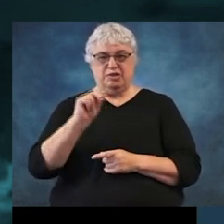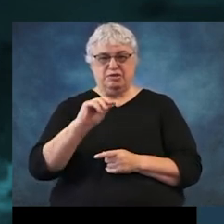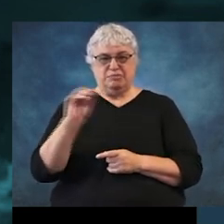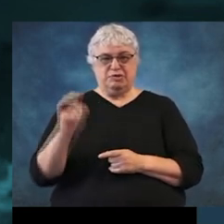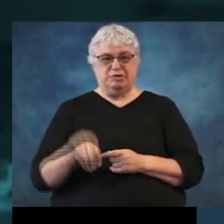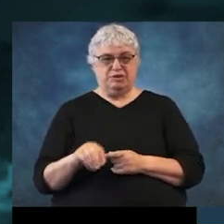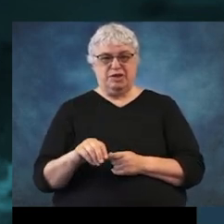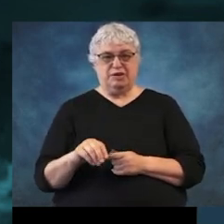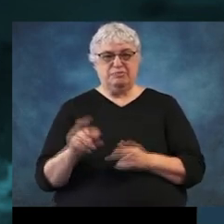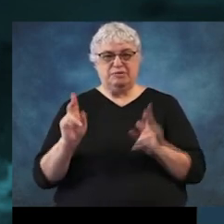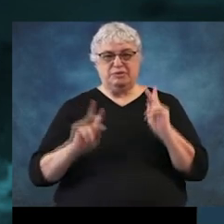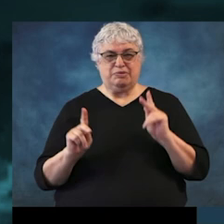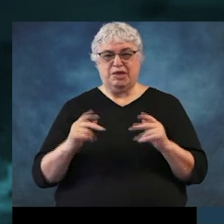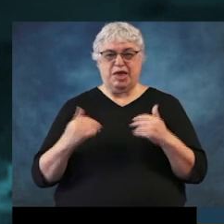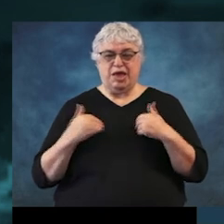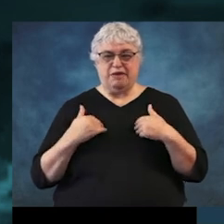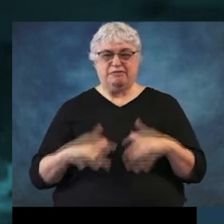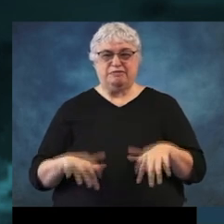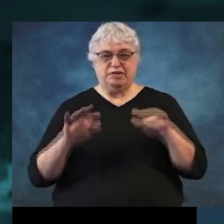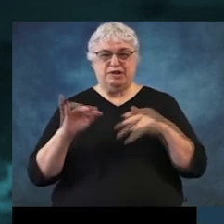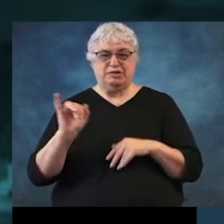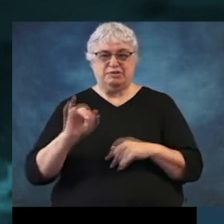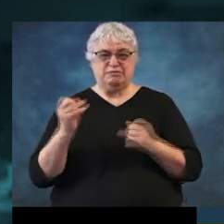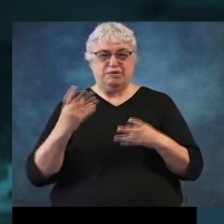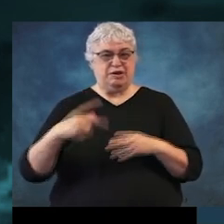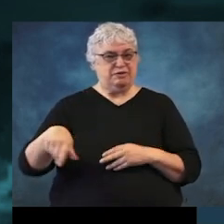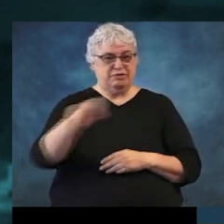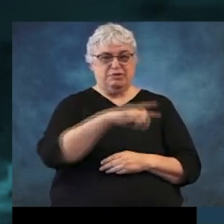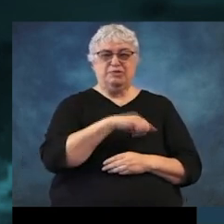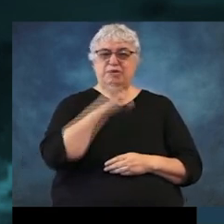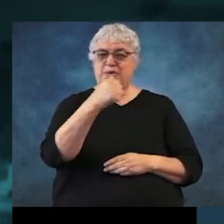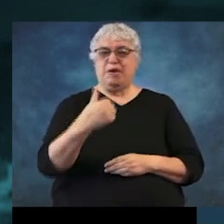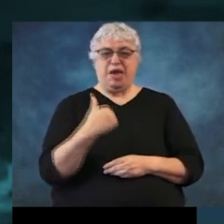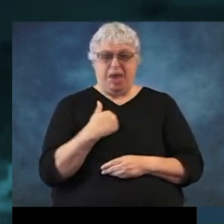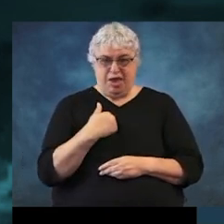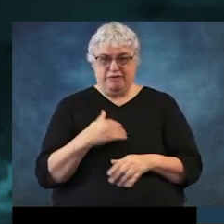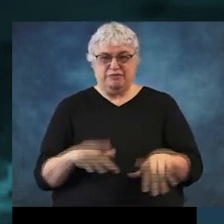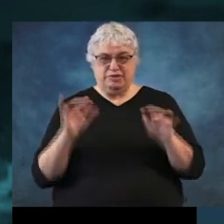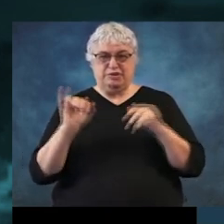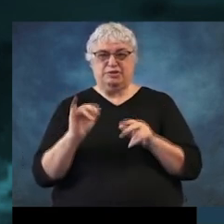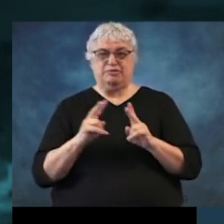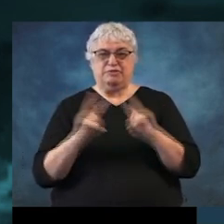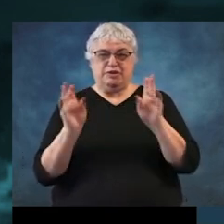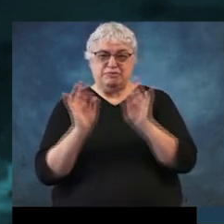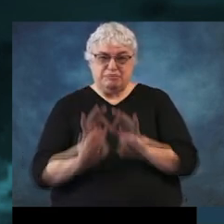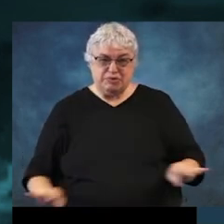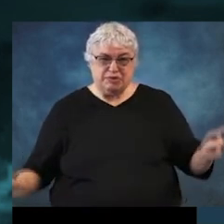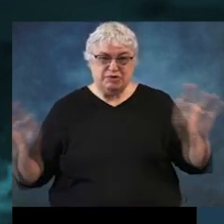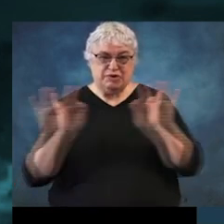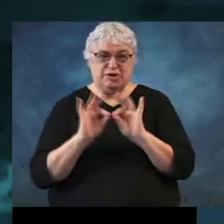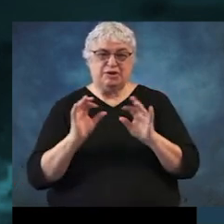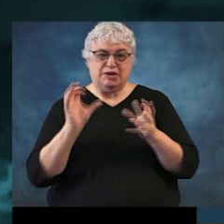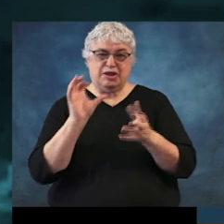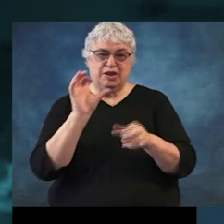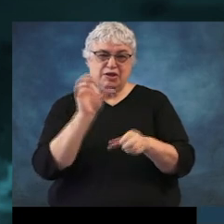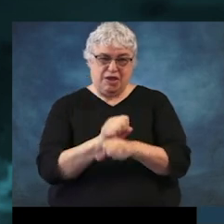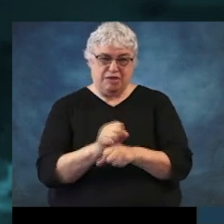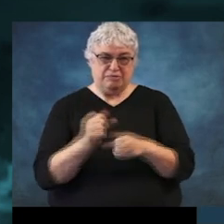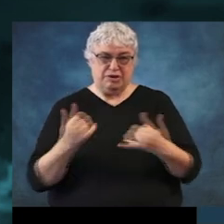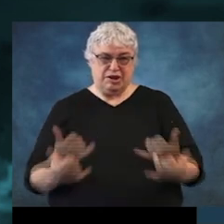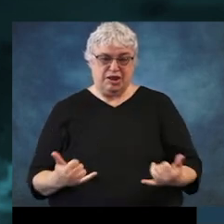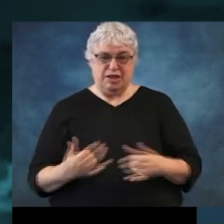% of the residents in Harris County have flood insurance. So there's a lot of you out there that don't have it. It's very important. Now is the time to get it.